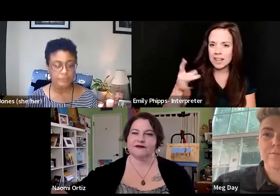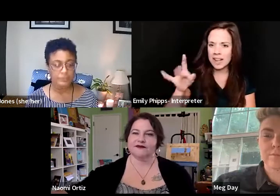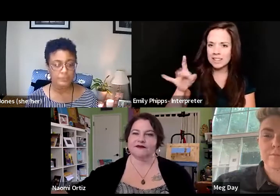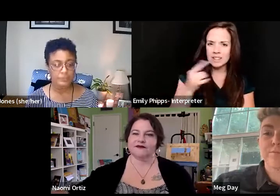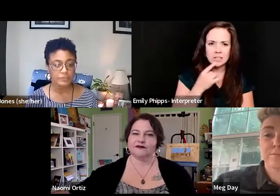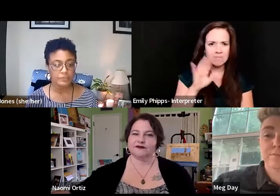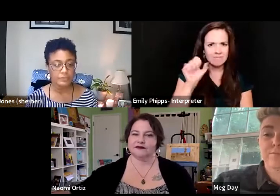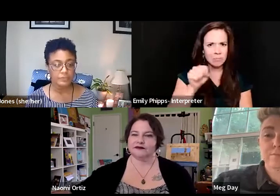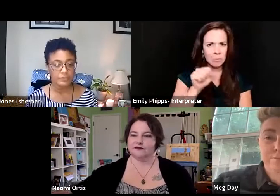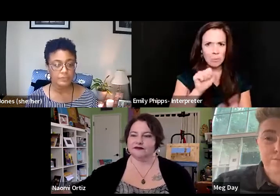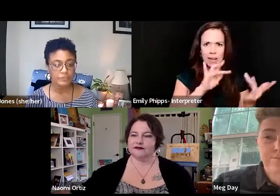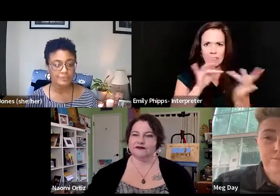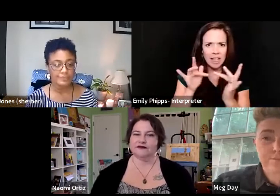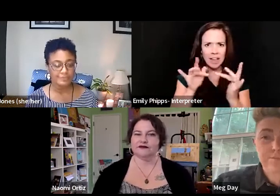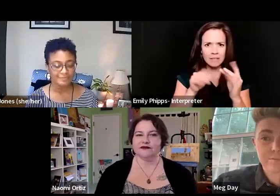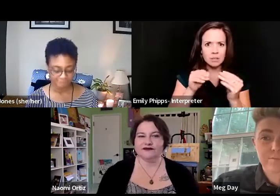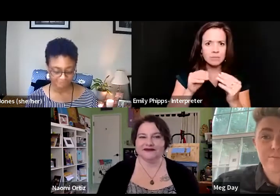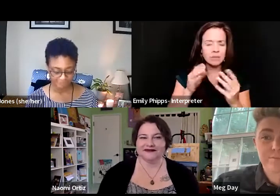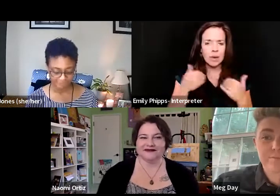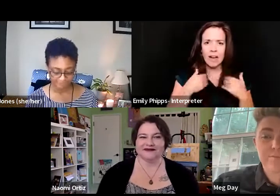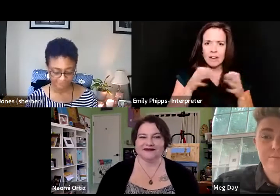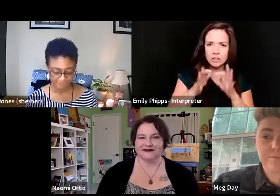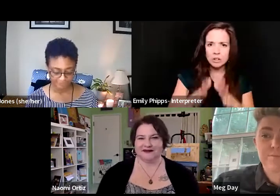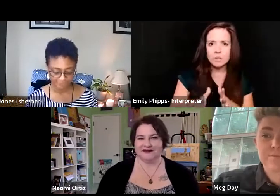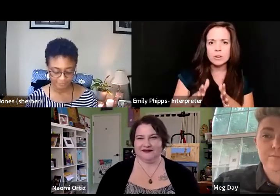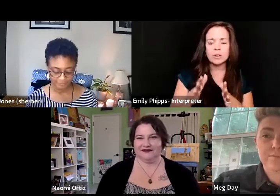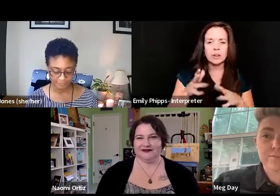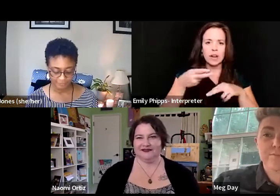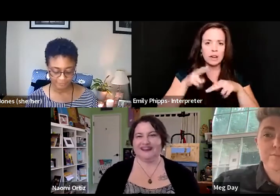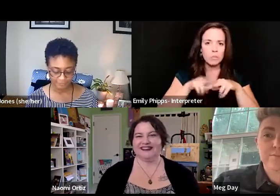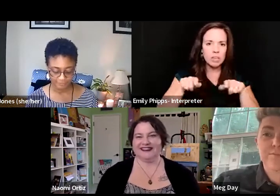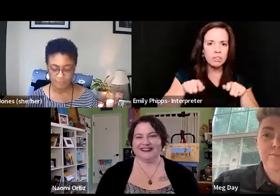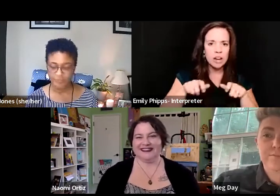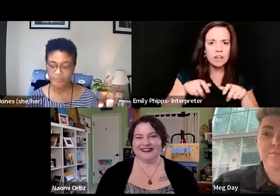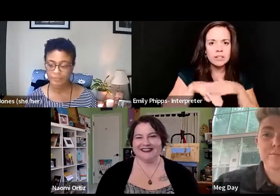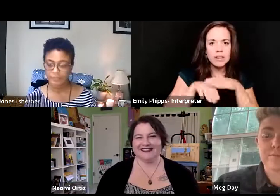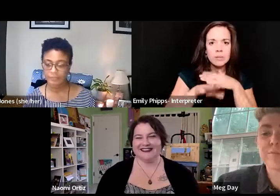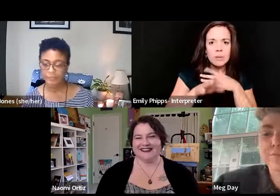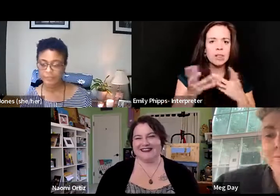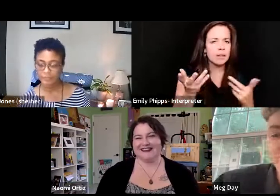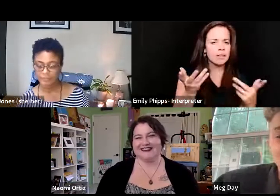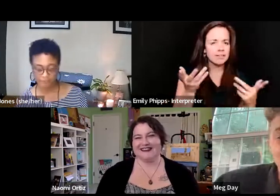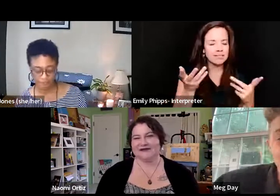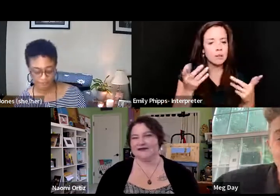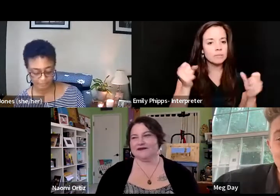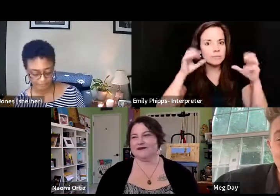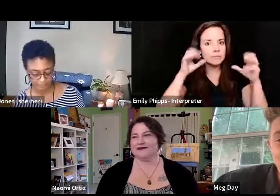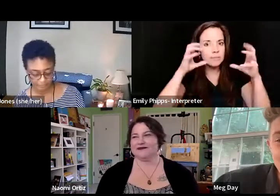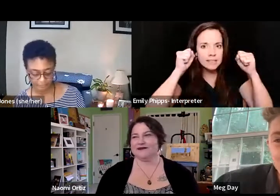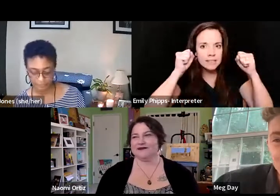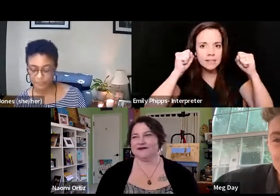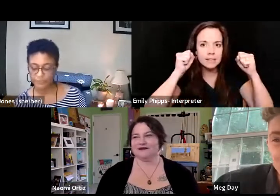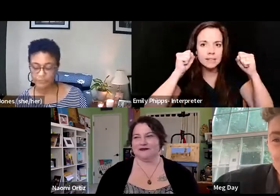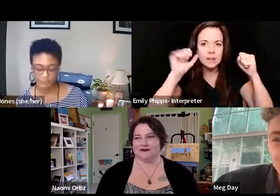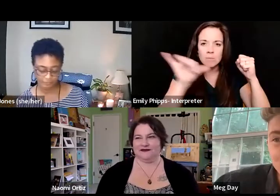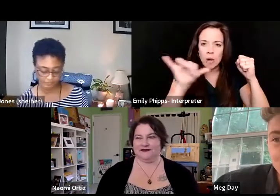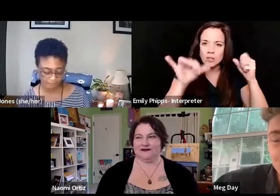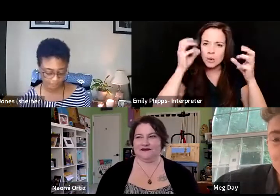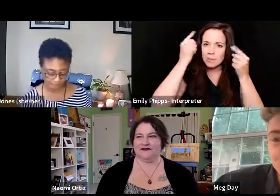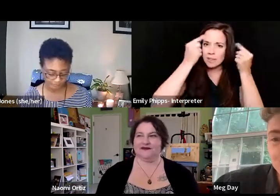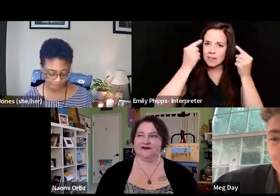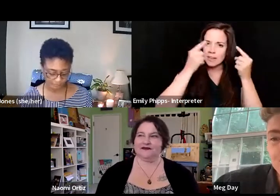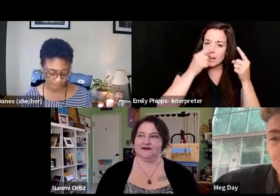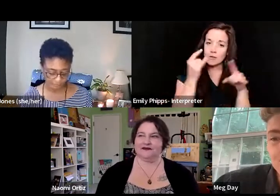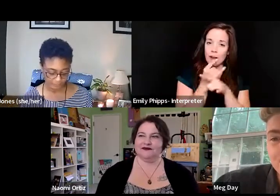we can live stream this. We can get an interpreter. It's wheelchair accessible. I was like, amazing. See, it's possible. And then I also, thinking about like, ironically,